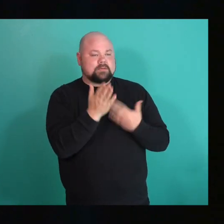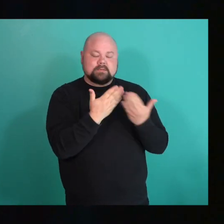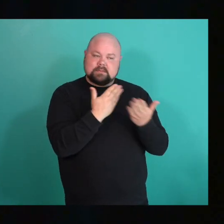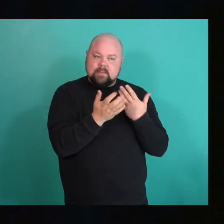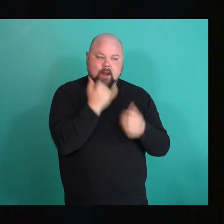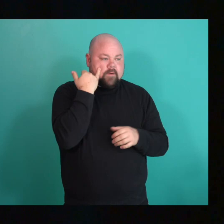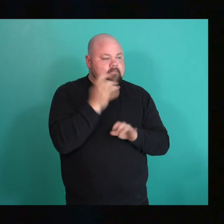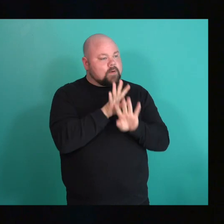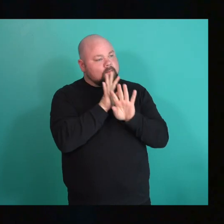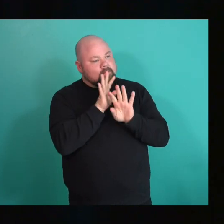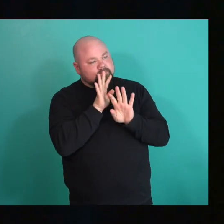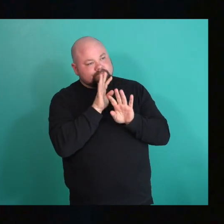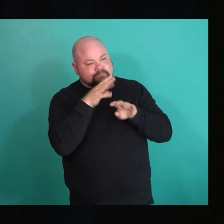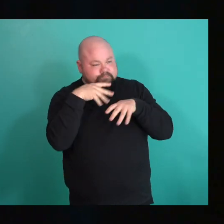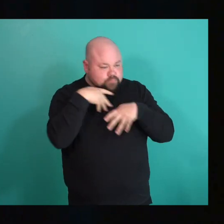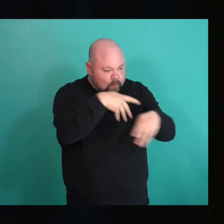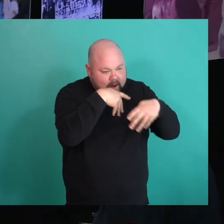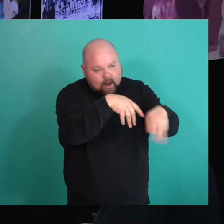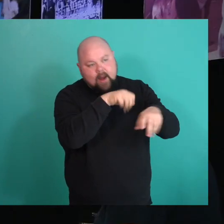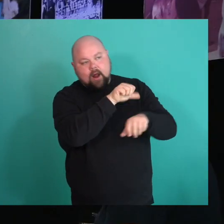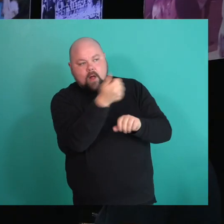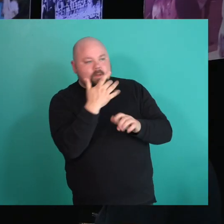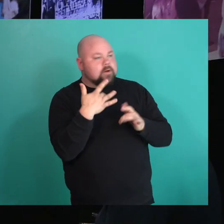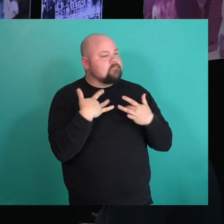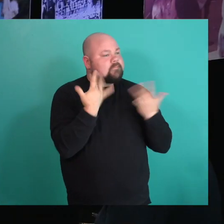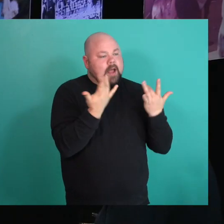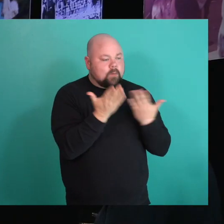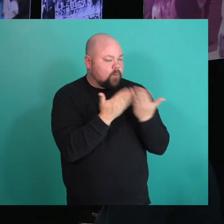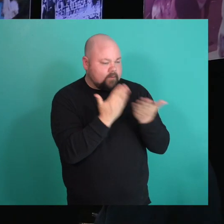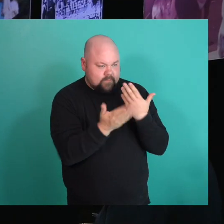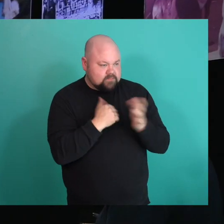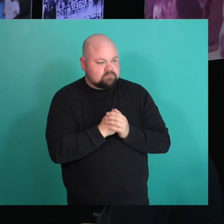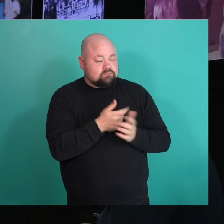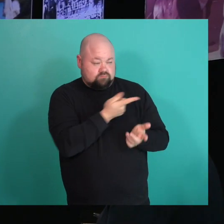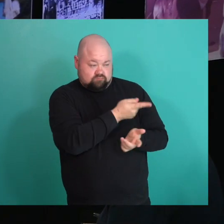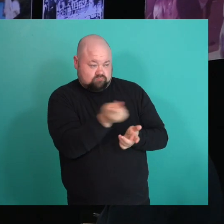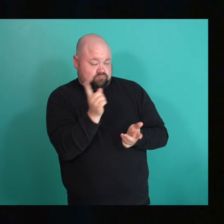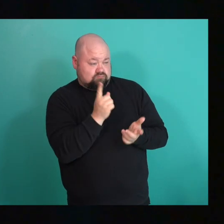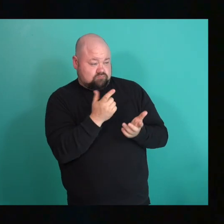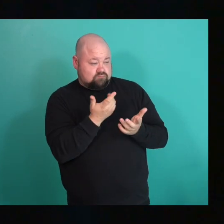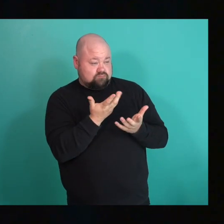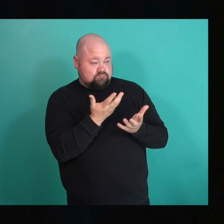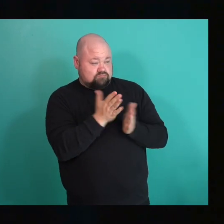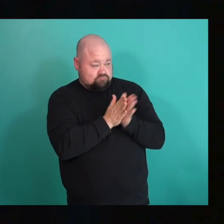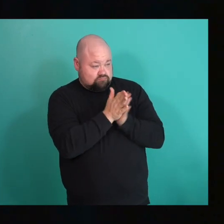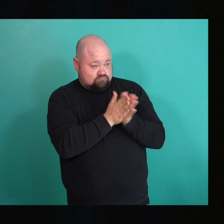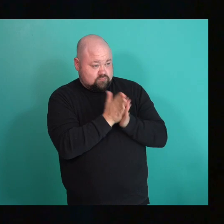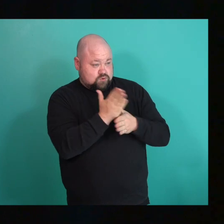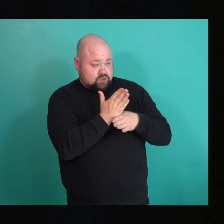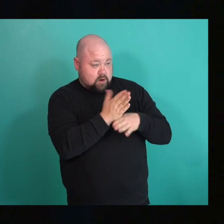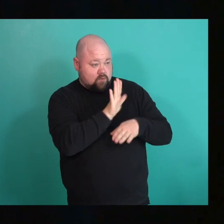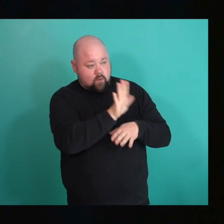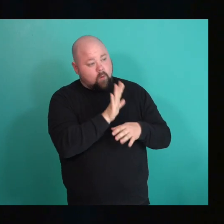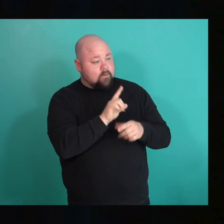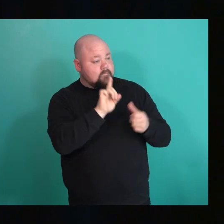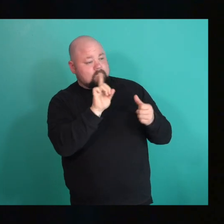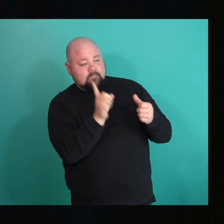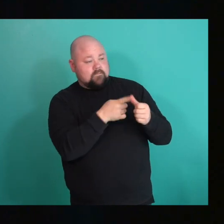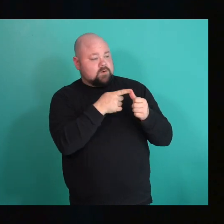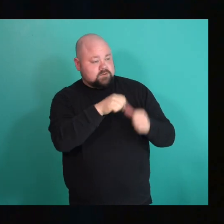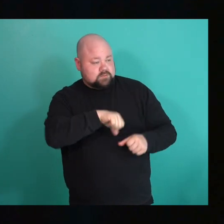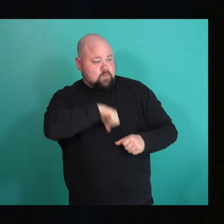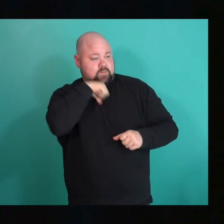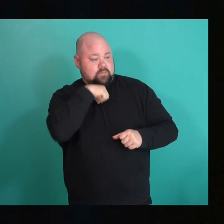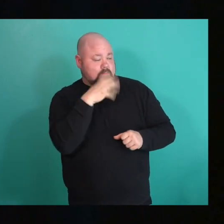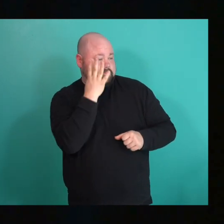or another event. Do any of you want to share about that experience, you know,